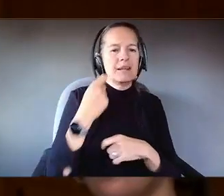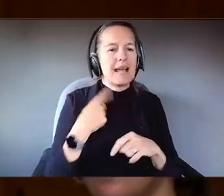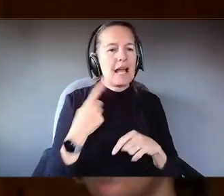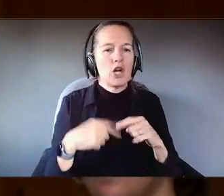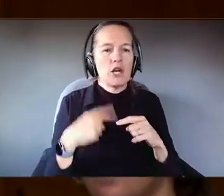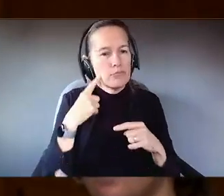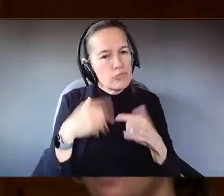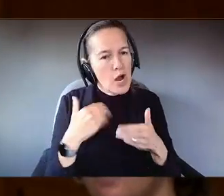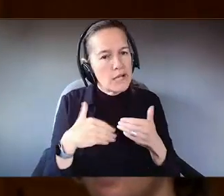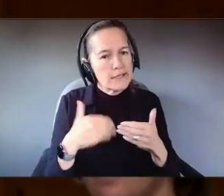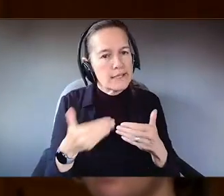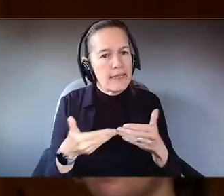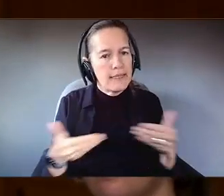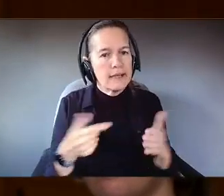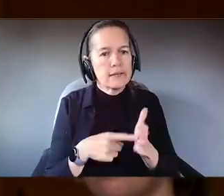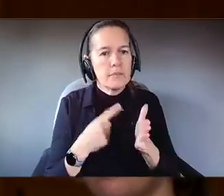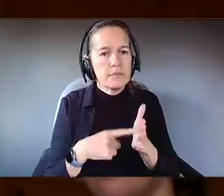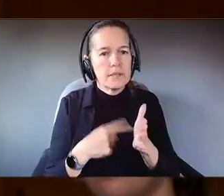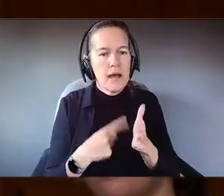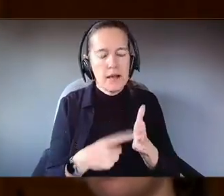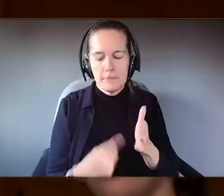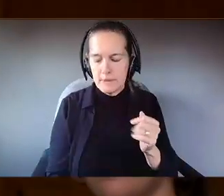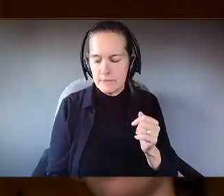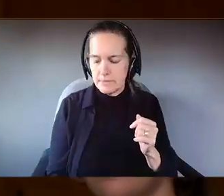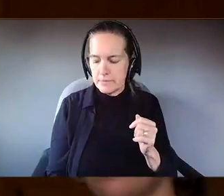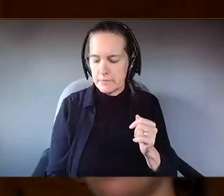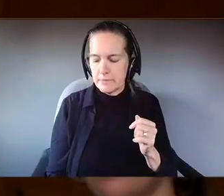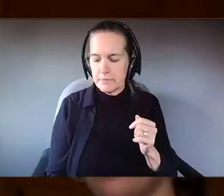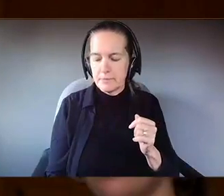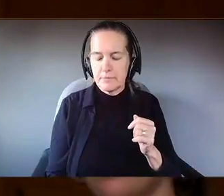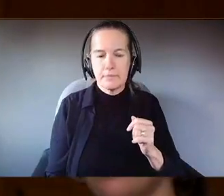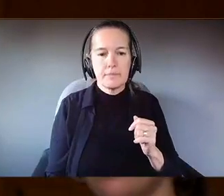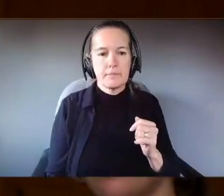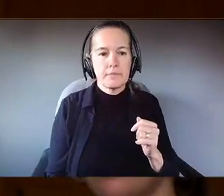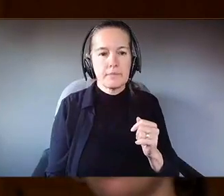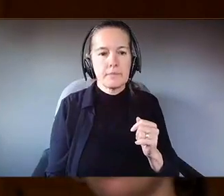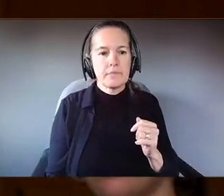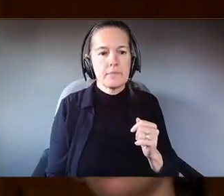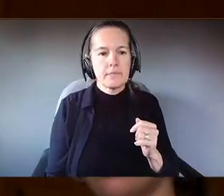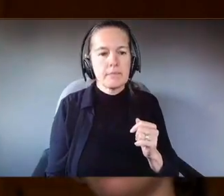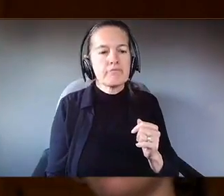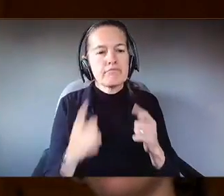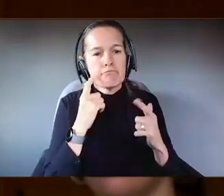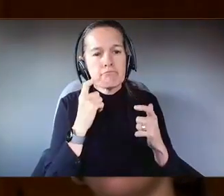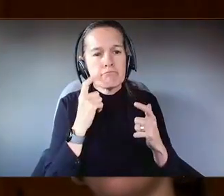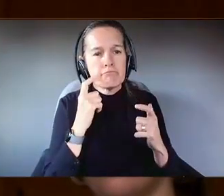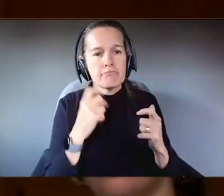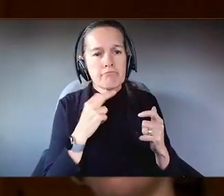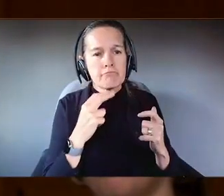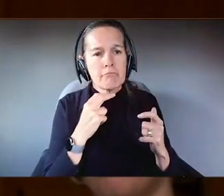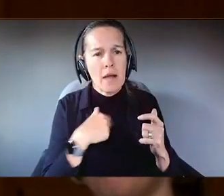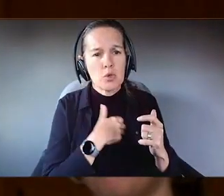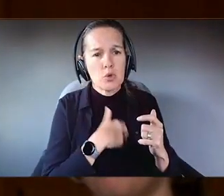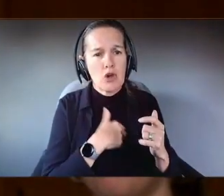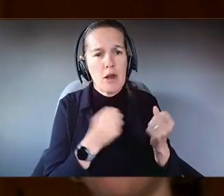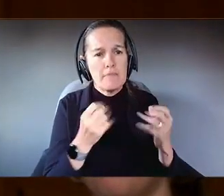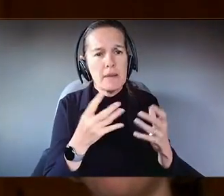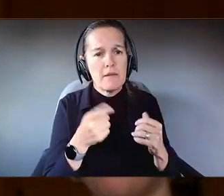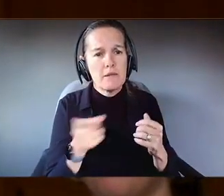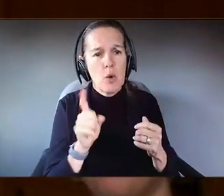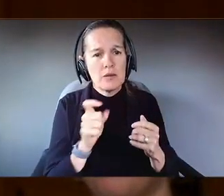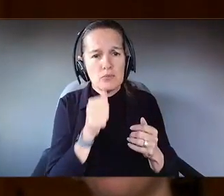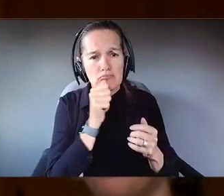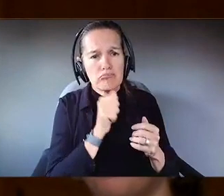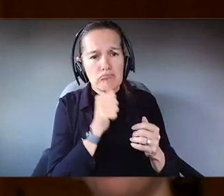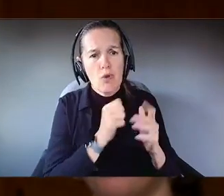sometimes or say things, things. So I'm so sorry that I'm sure many of you had to go through this kind of thing. You know, I was